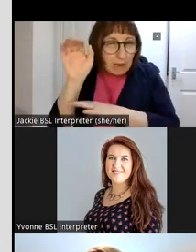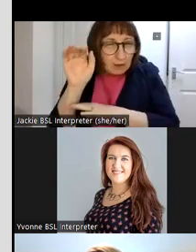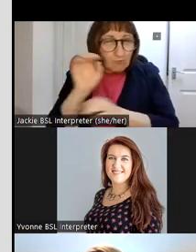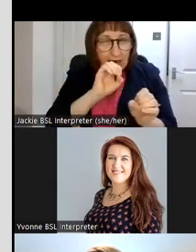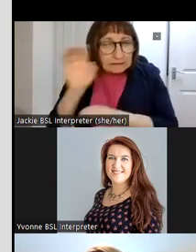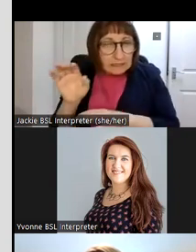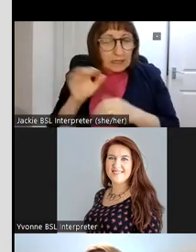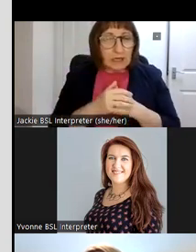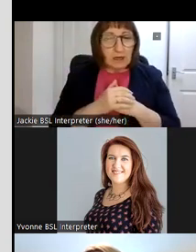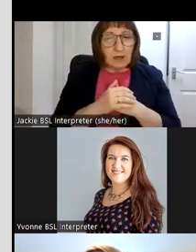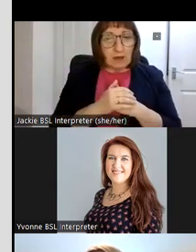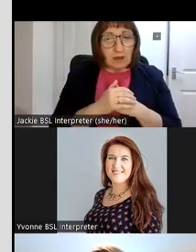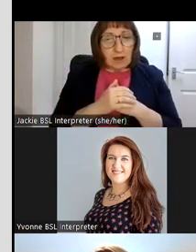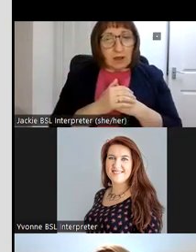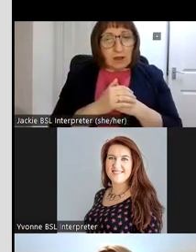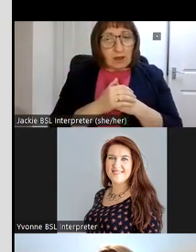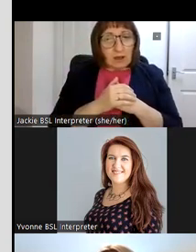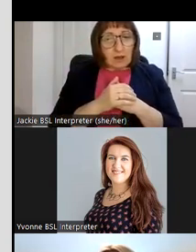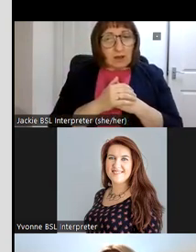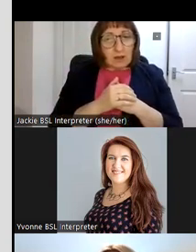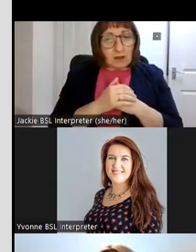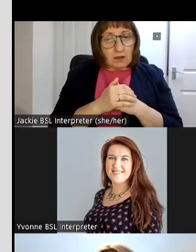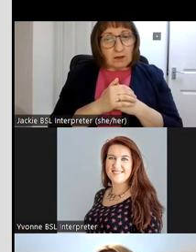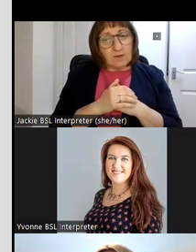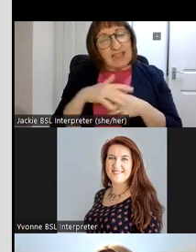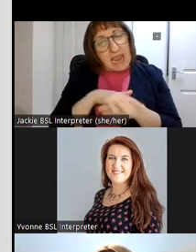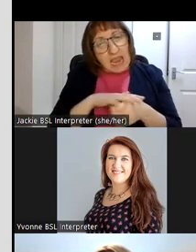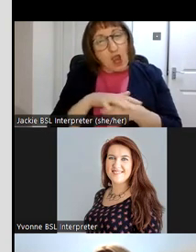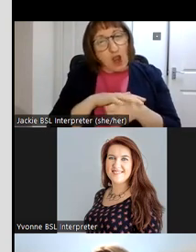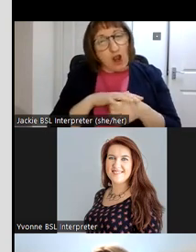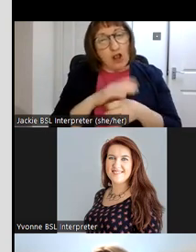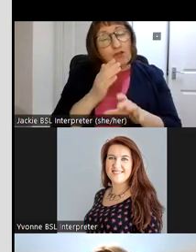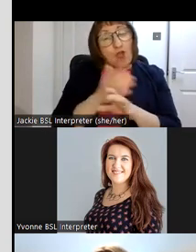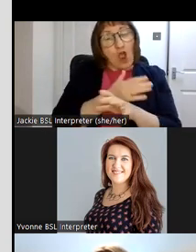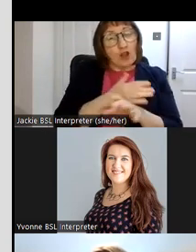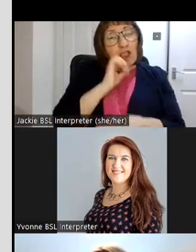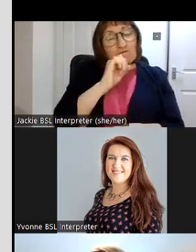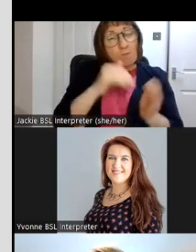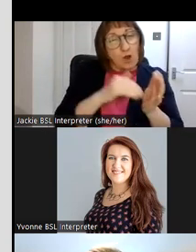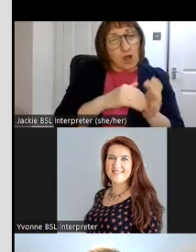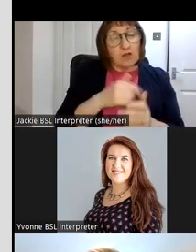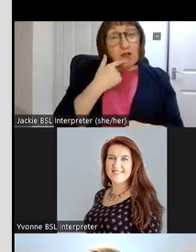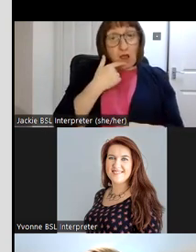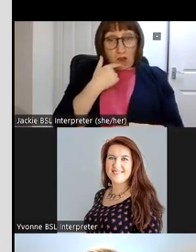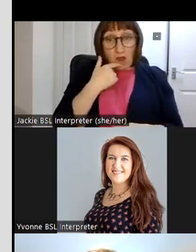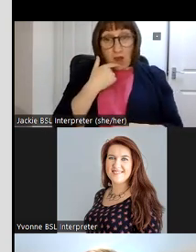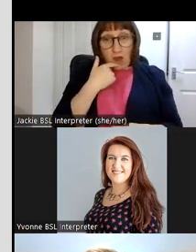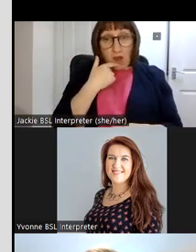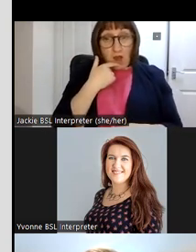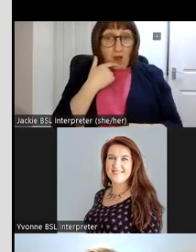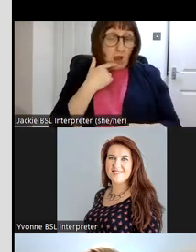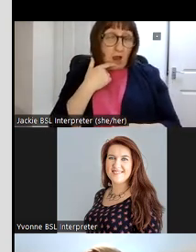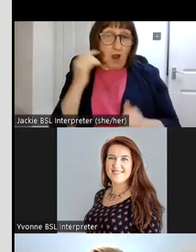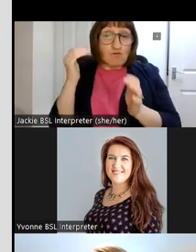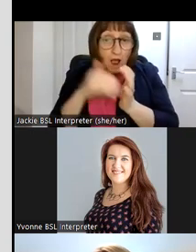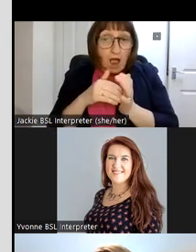the earlier ones uh were you know the earlier immigrants from my colin arrived as families with small children